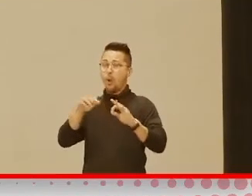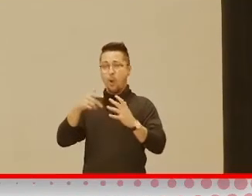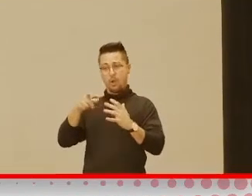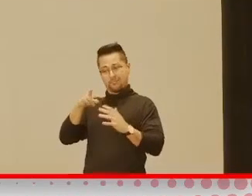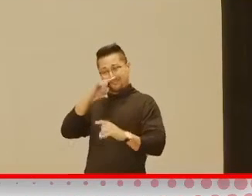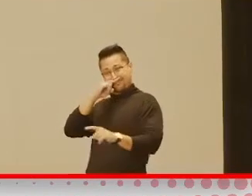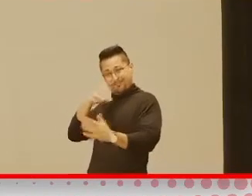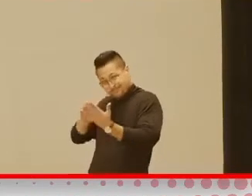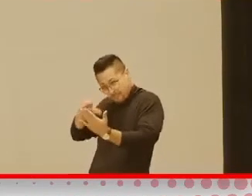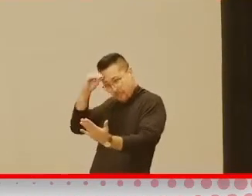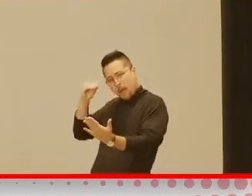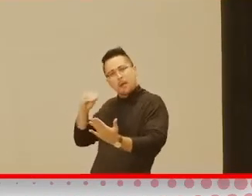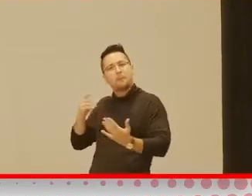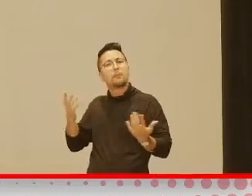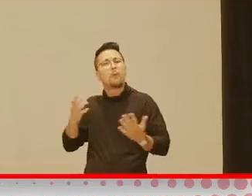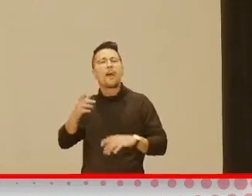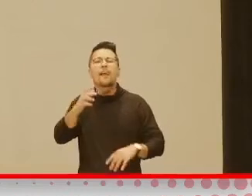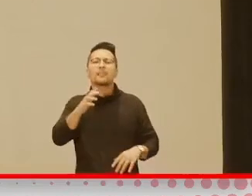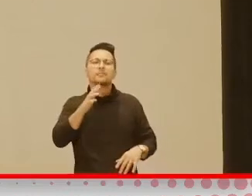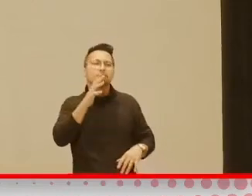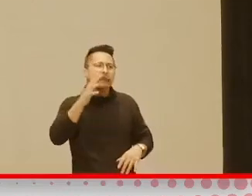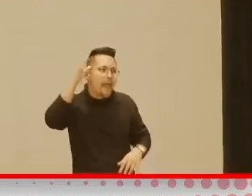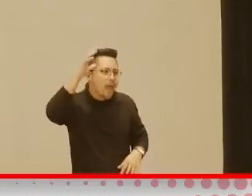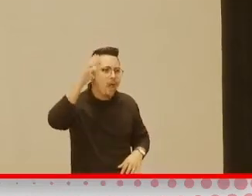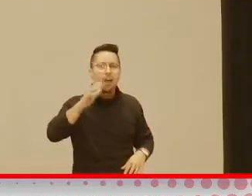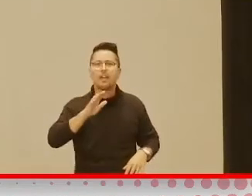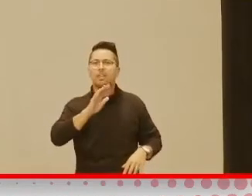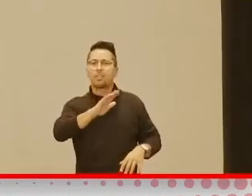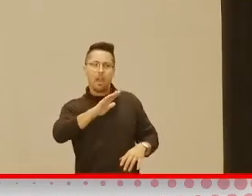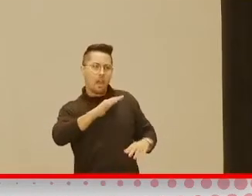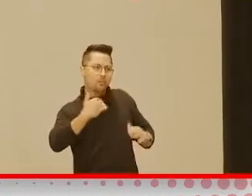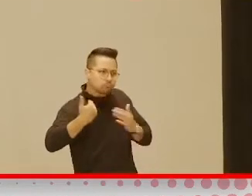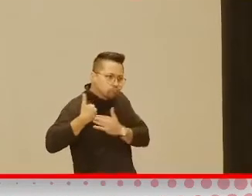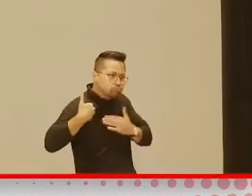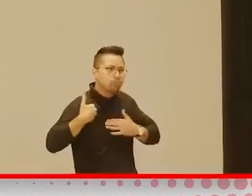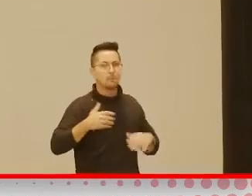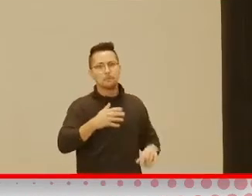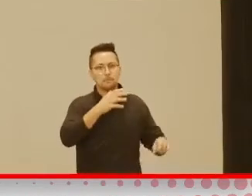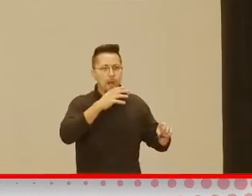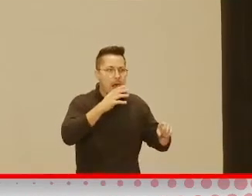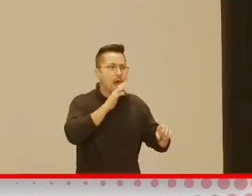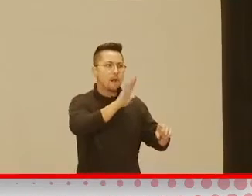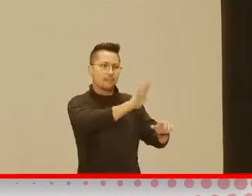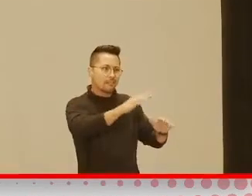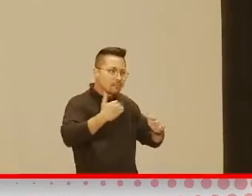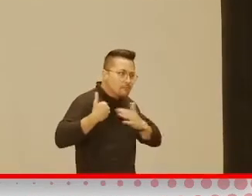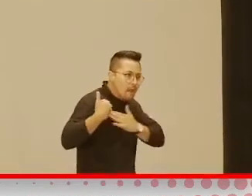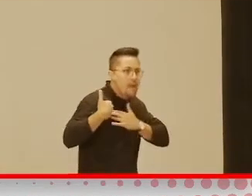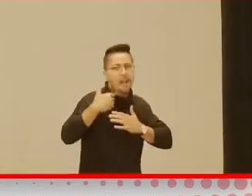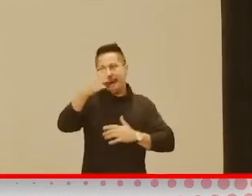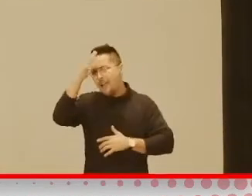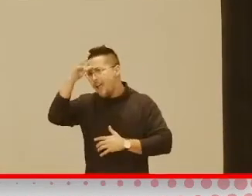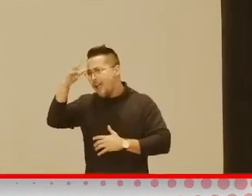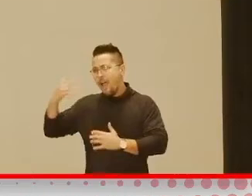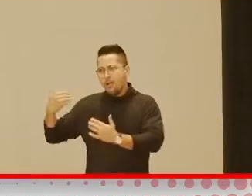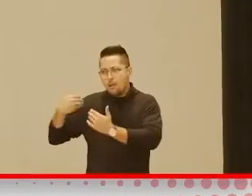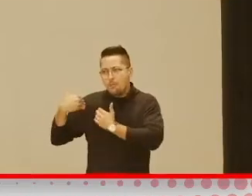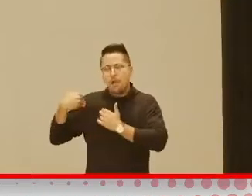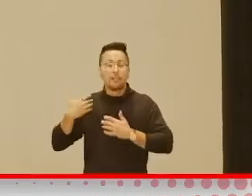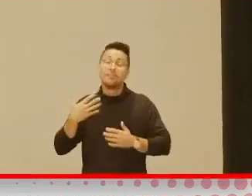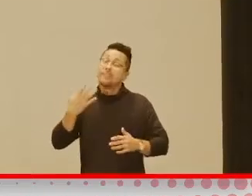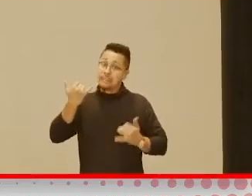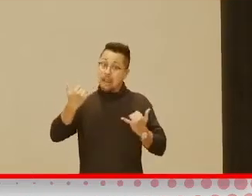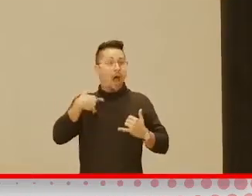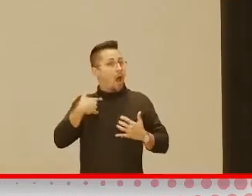you know, and things that mom does, things that dad does. And sometimes those things are all intertwined these days, which is a